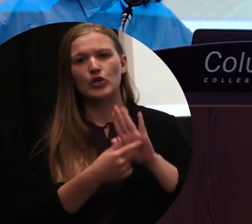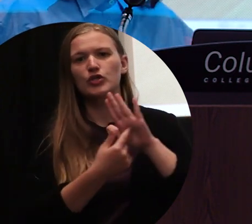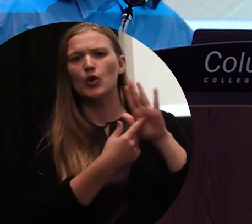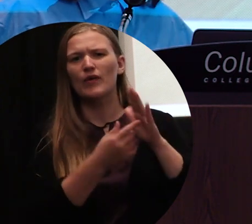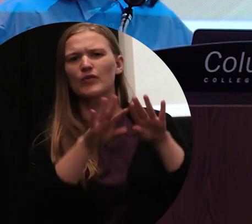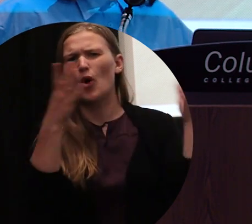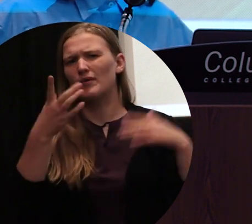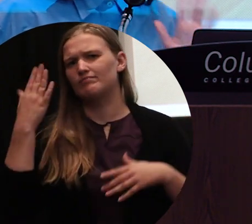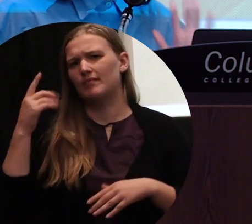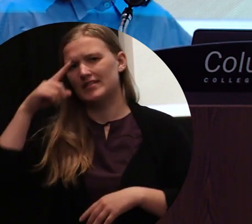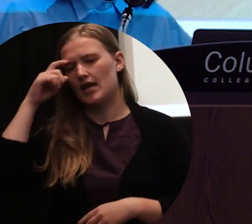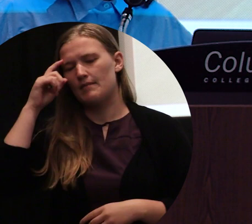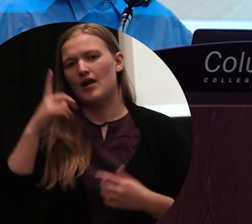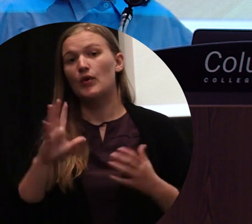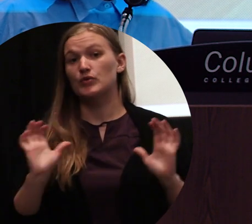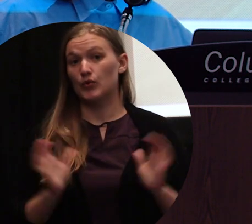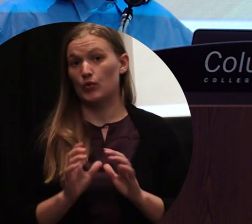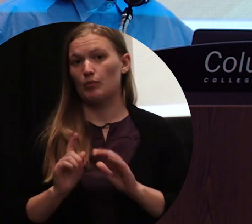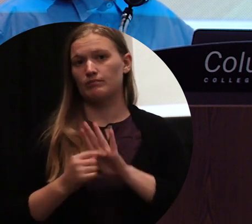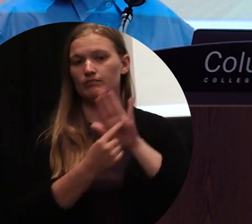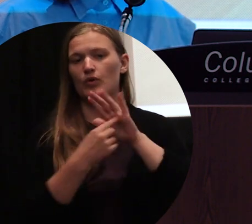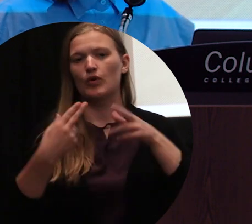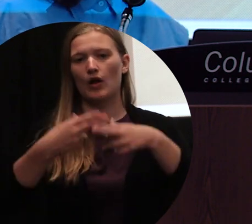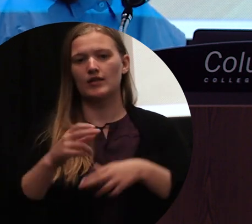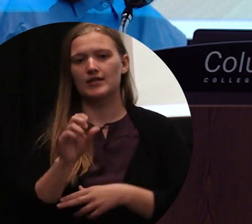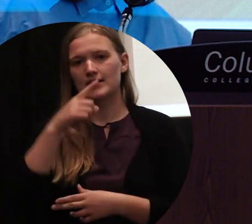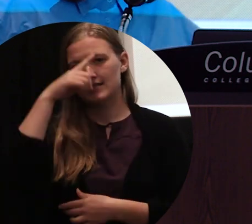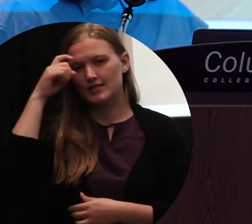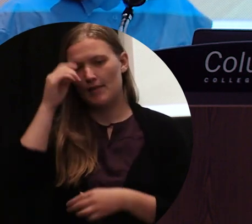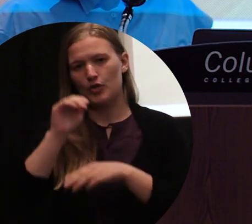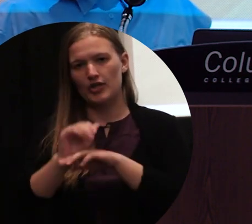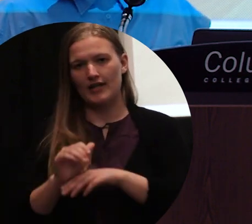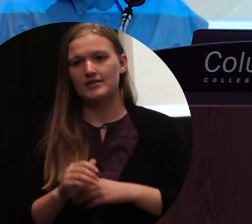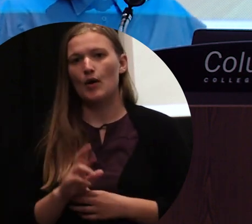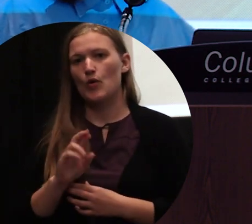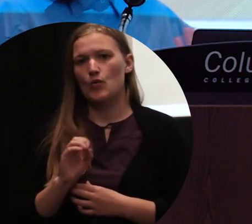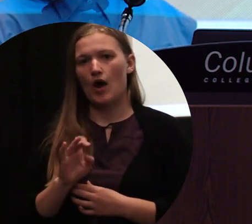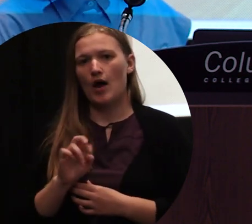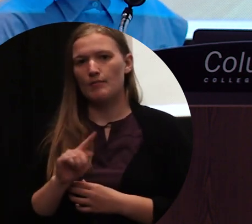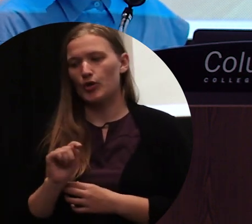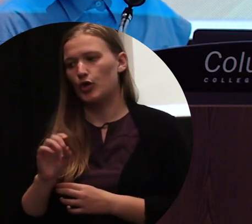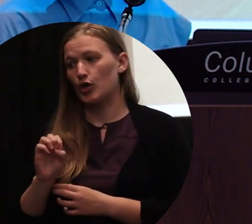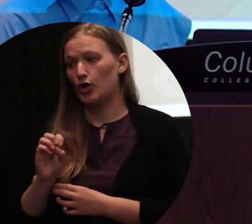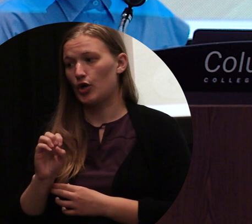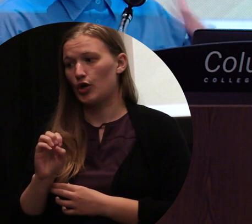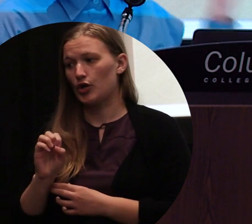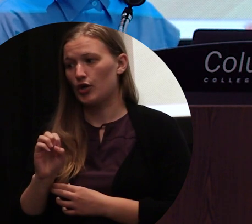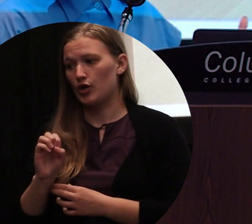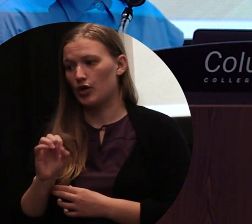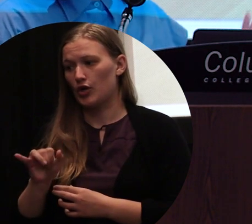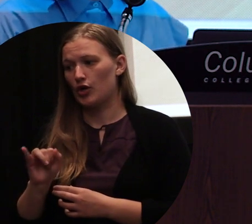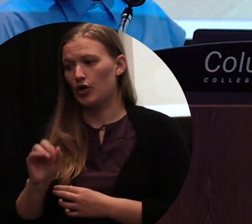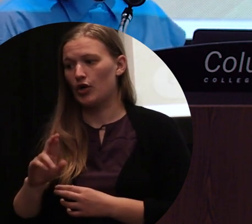It was a group exhibition, Summer Nights, curated by Khalil Robert Irving. And so as you can see